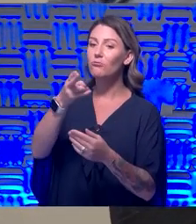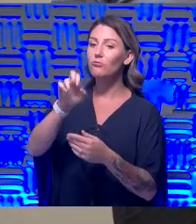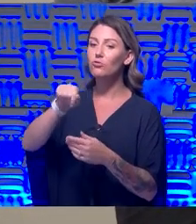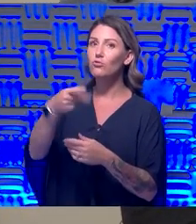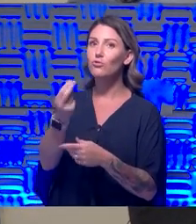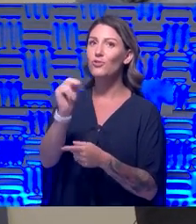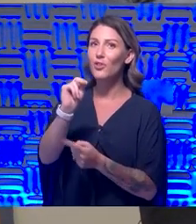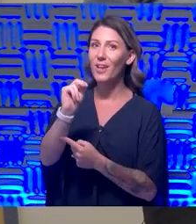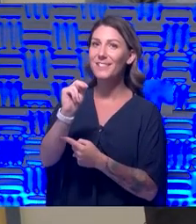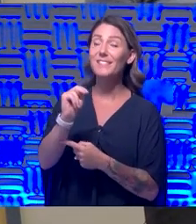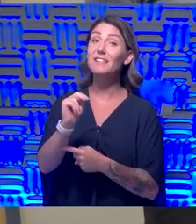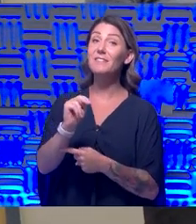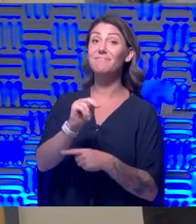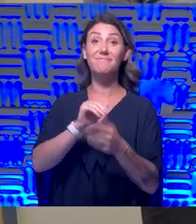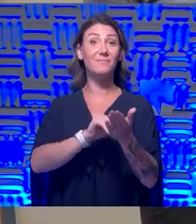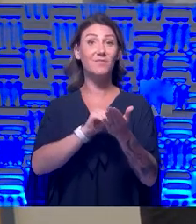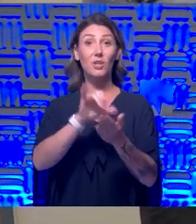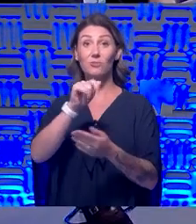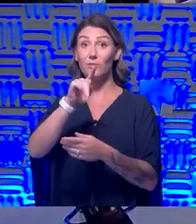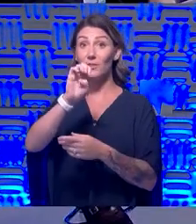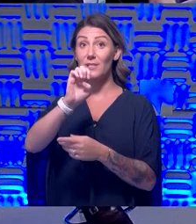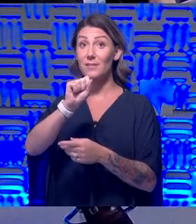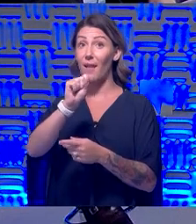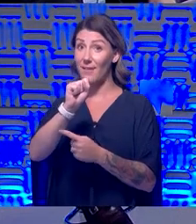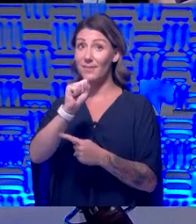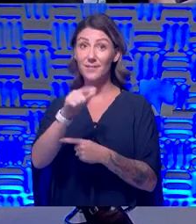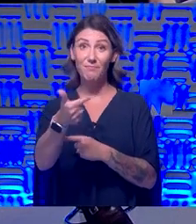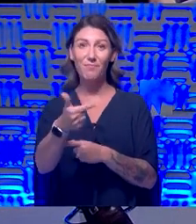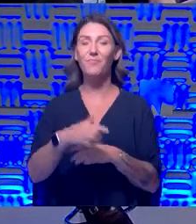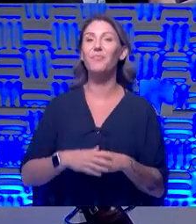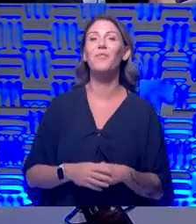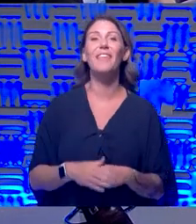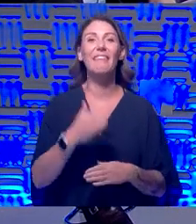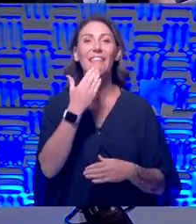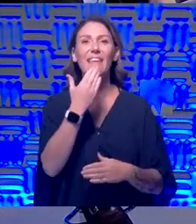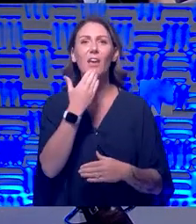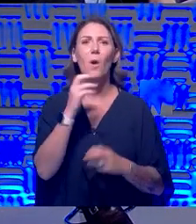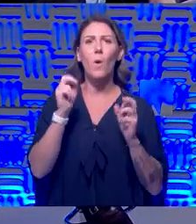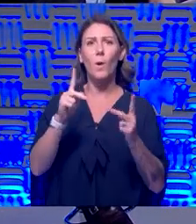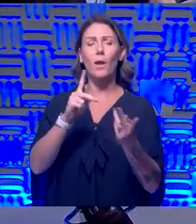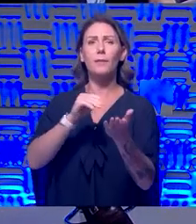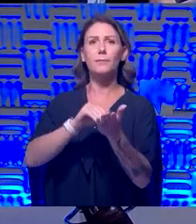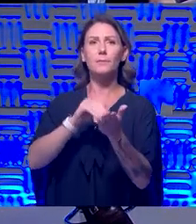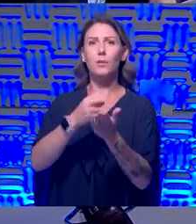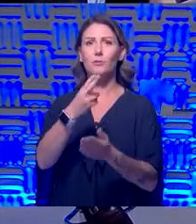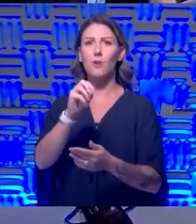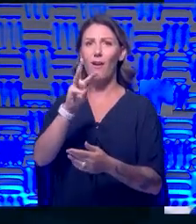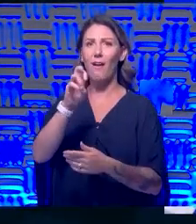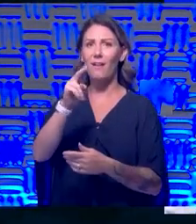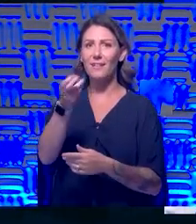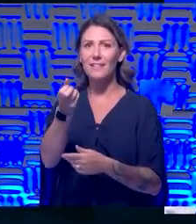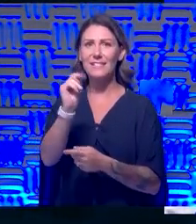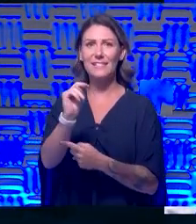Seitz, we'll send it back to you in the studio. Thank you very much, Jess. All right, Doc Hock, how is it? Where are you now?